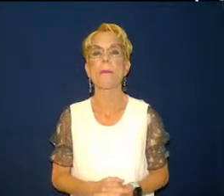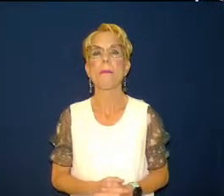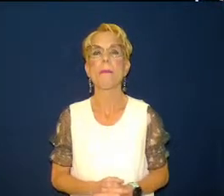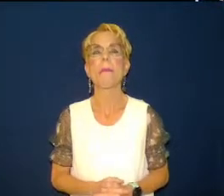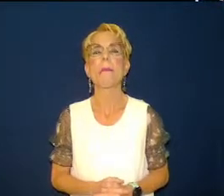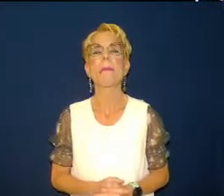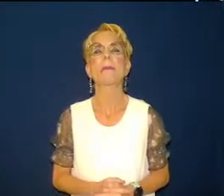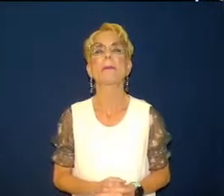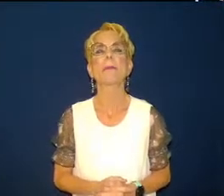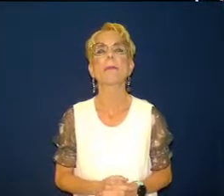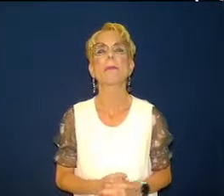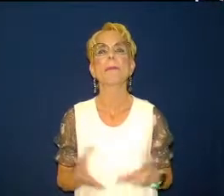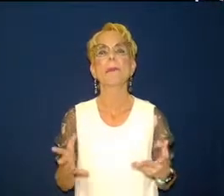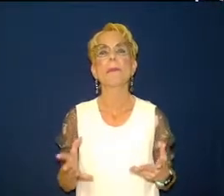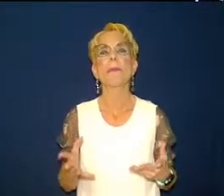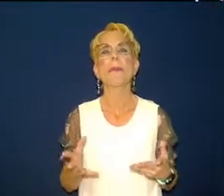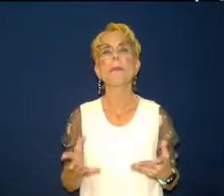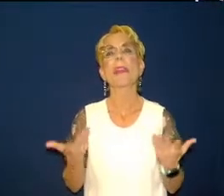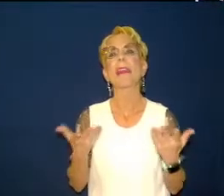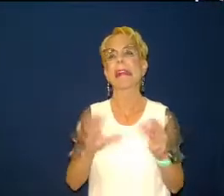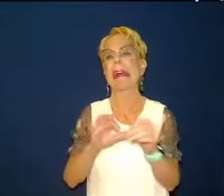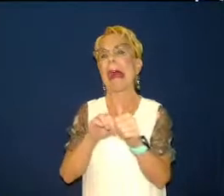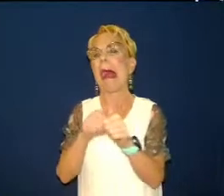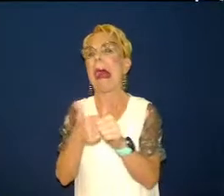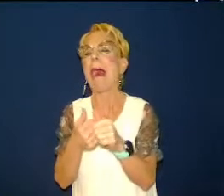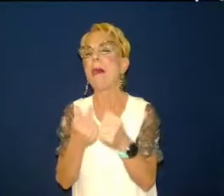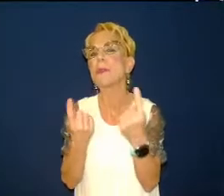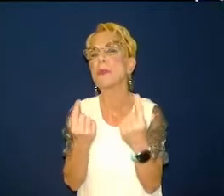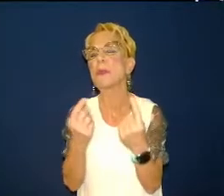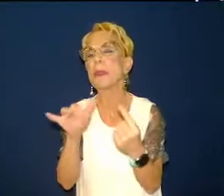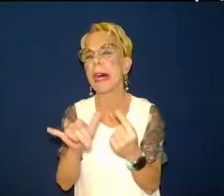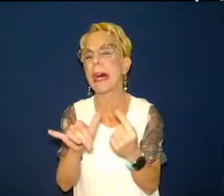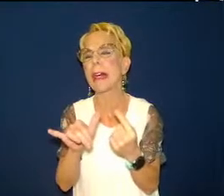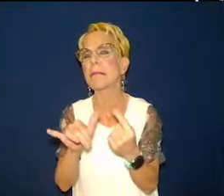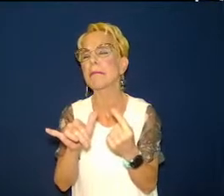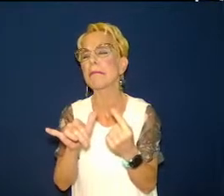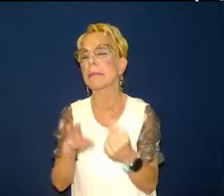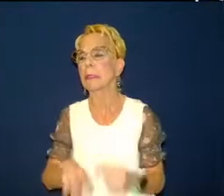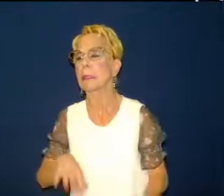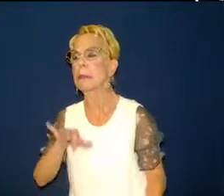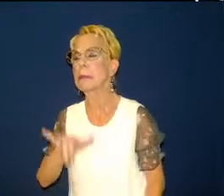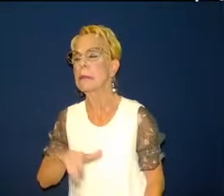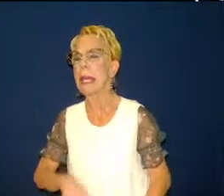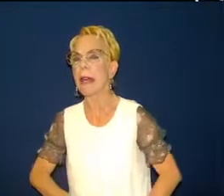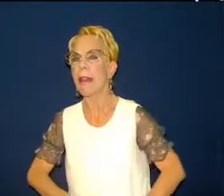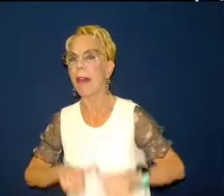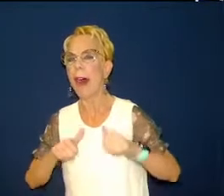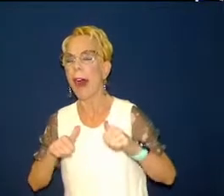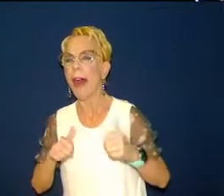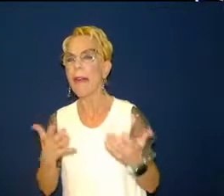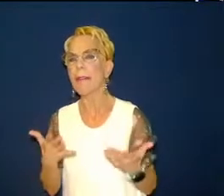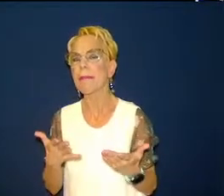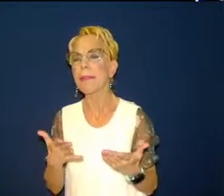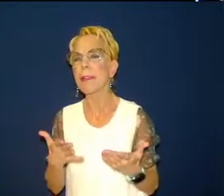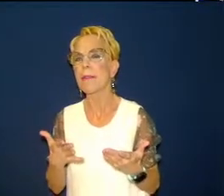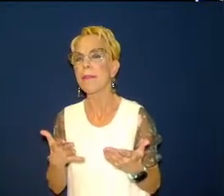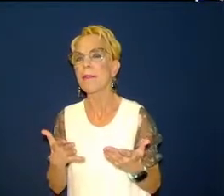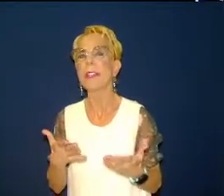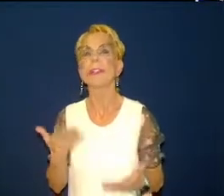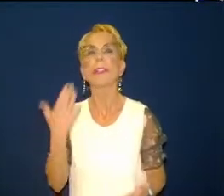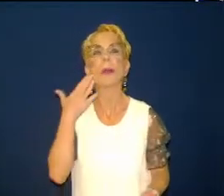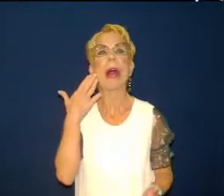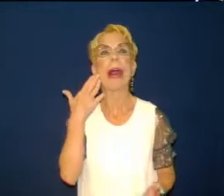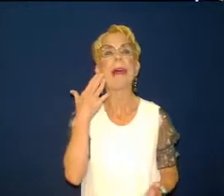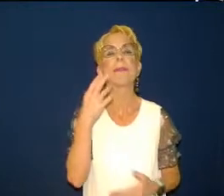though we have to constantly reevaluate and i love this word at this time in my life right now 58 years old